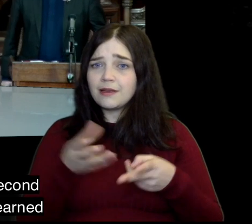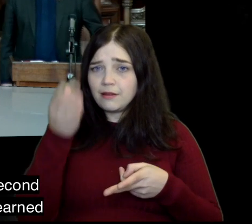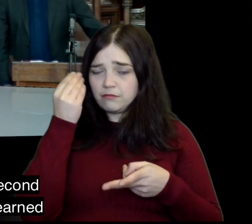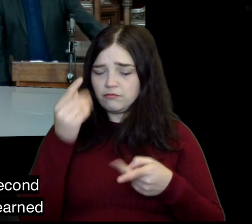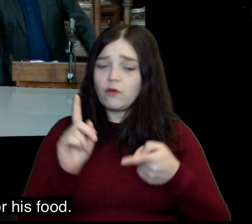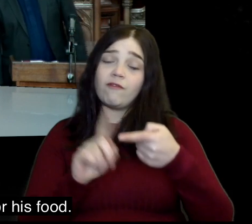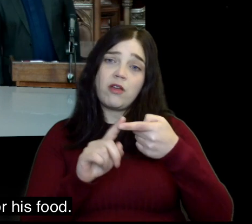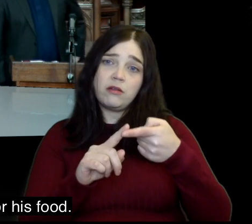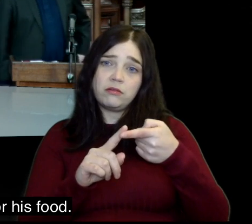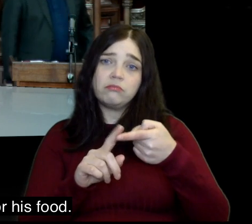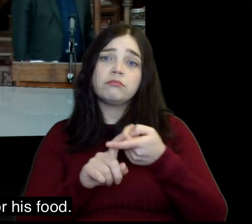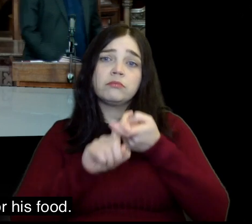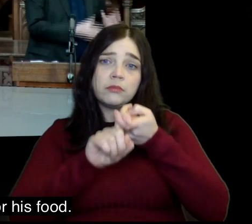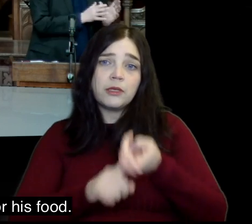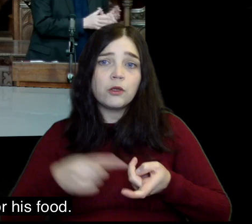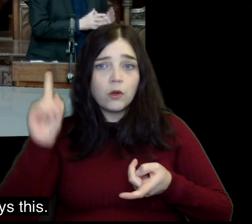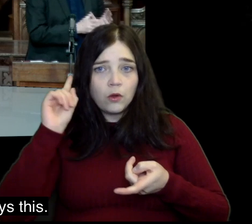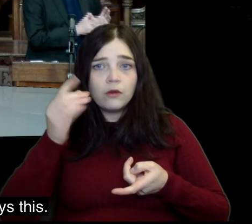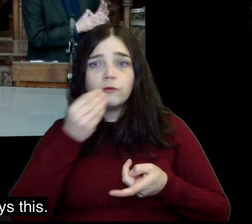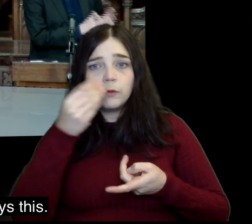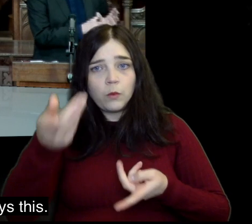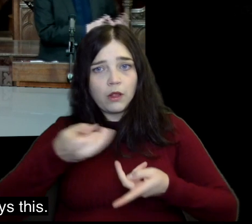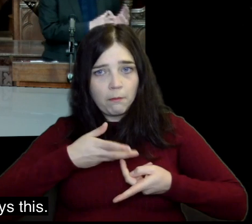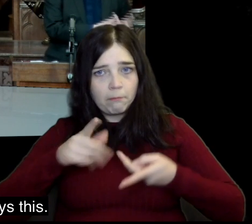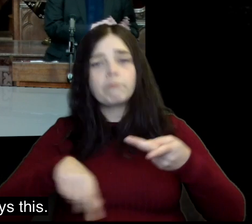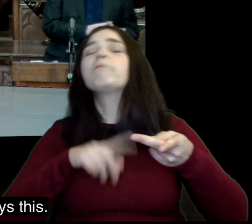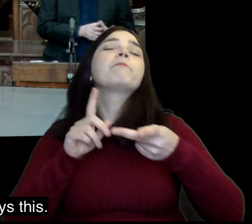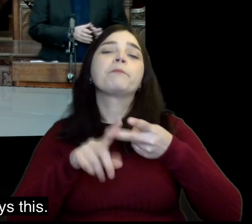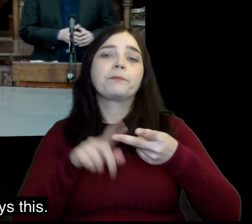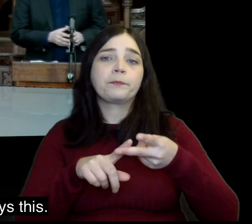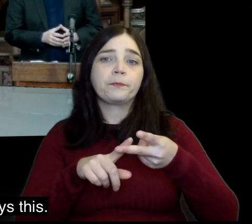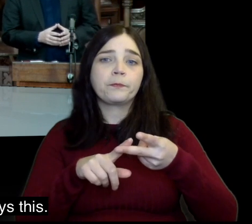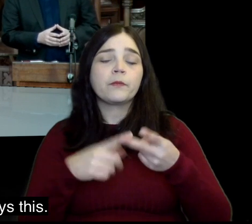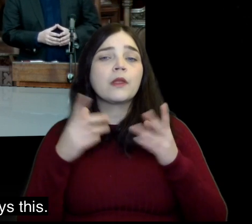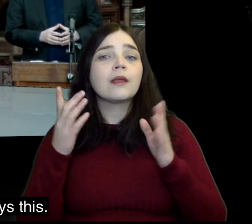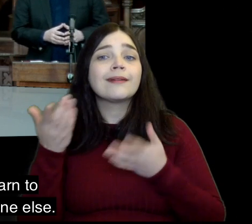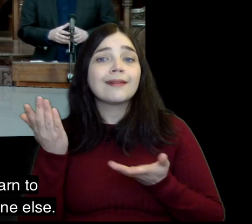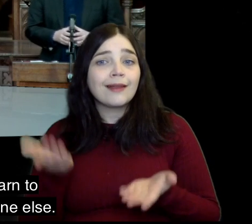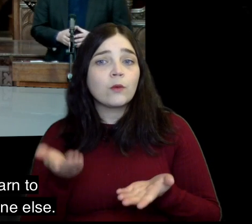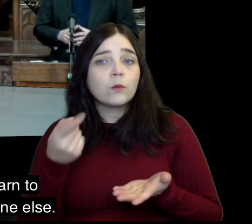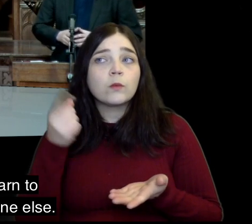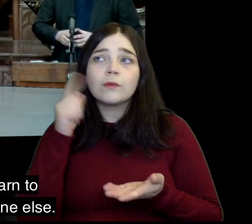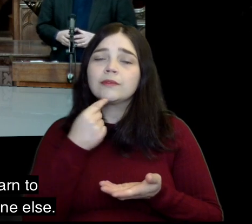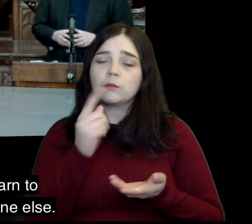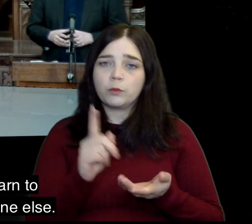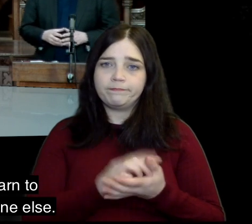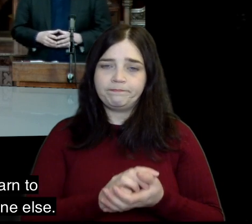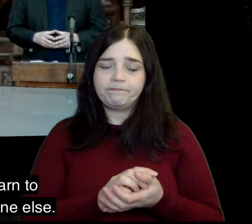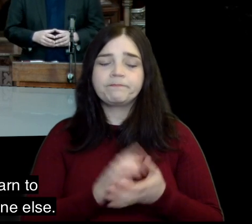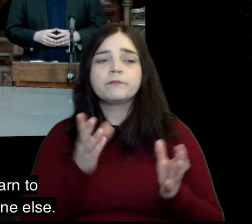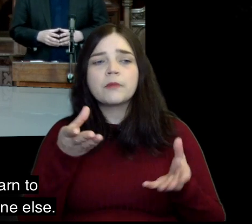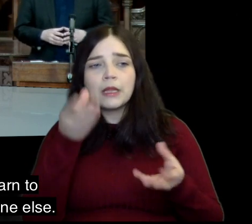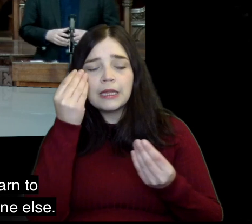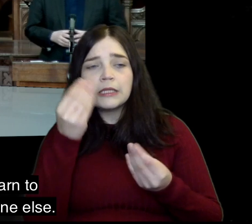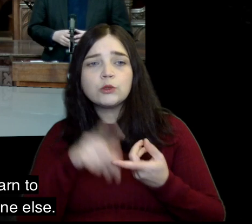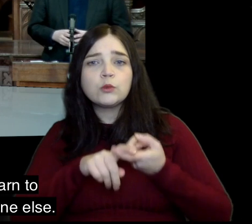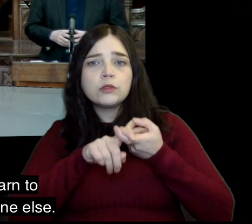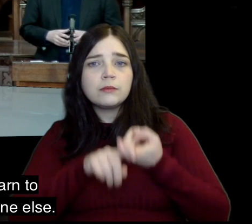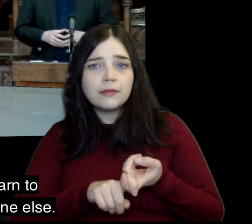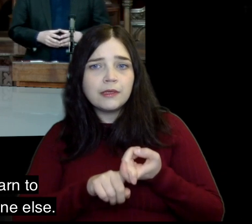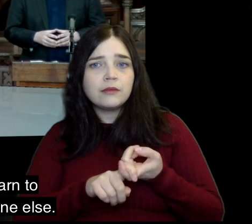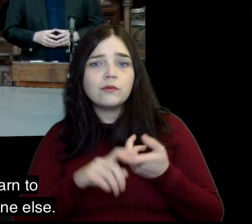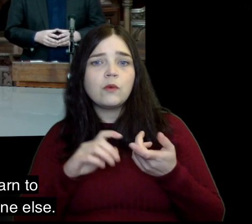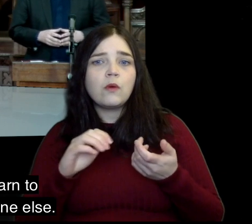see here's the second lesson Elijah has learned to depend on God for his food and now God says this I want you to learn